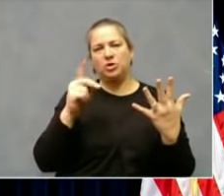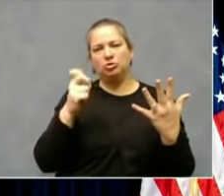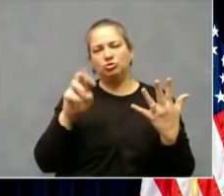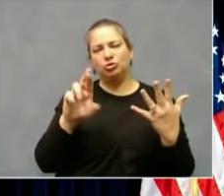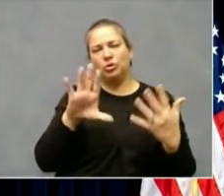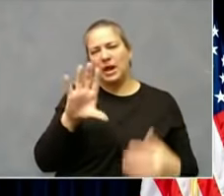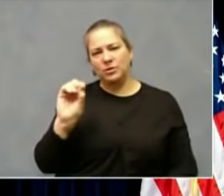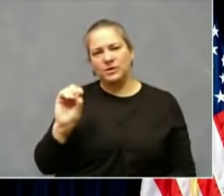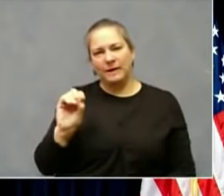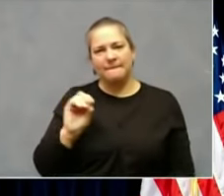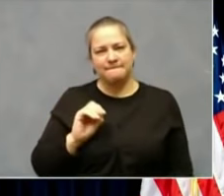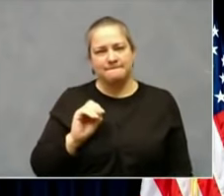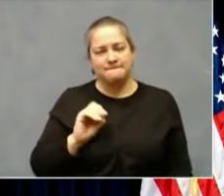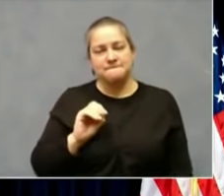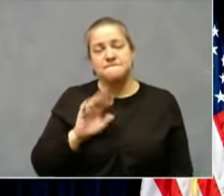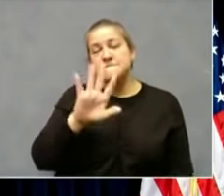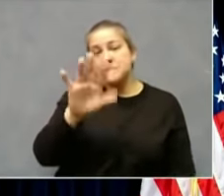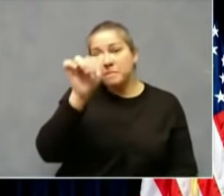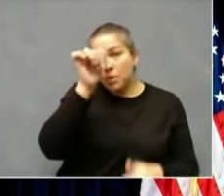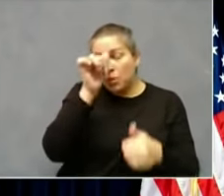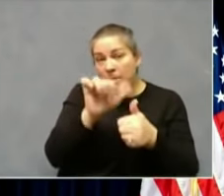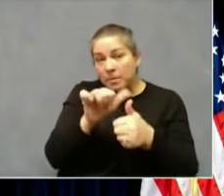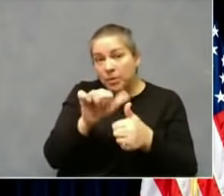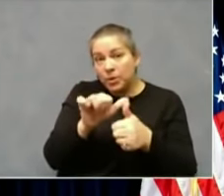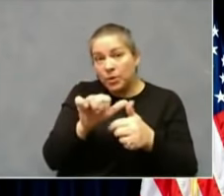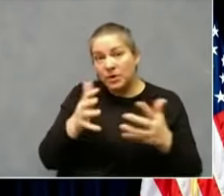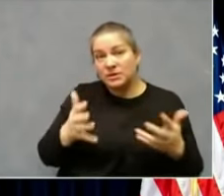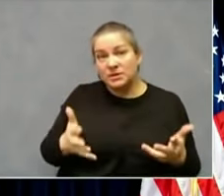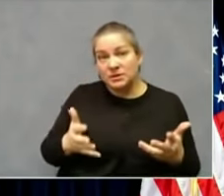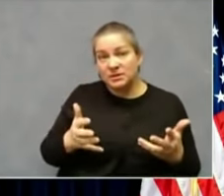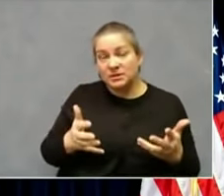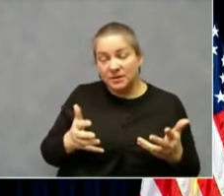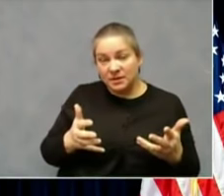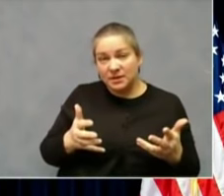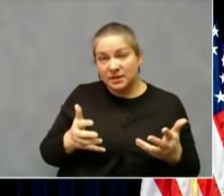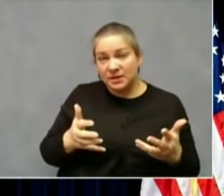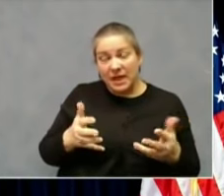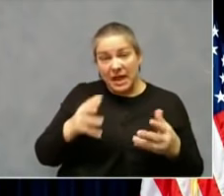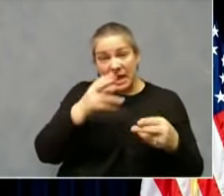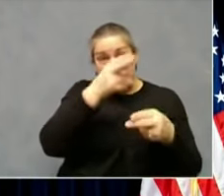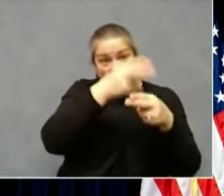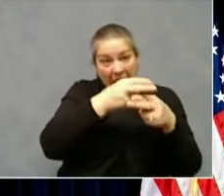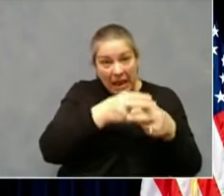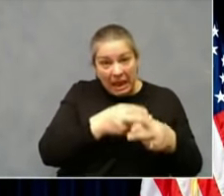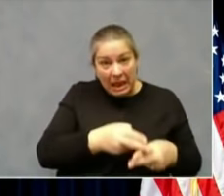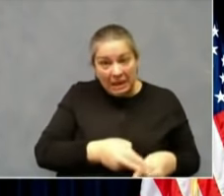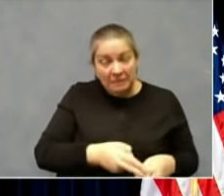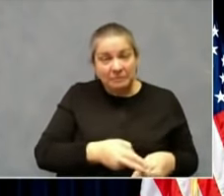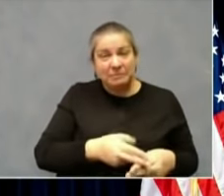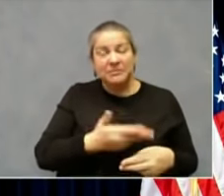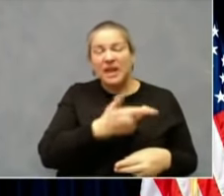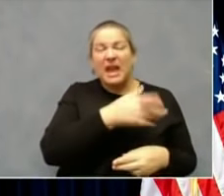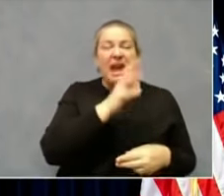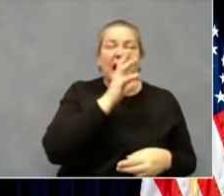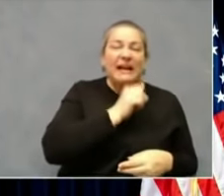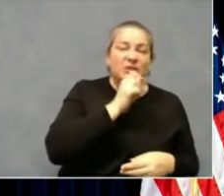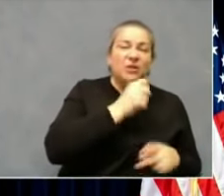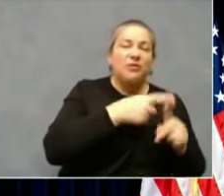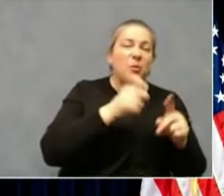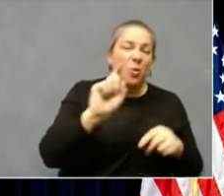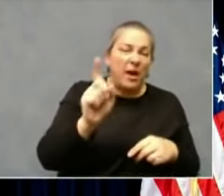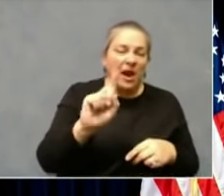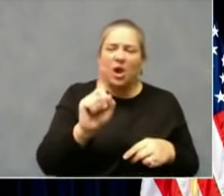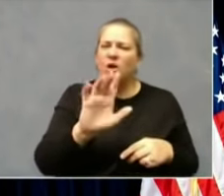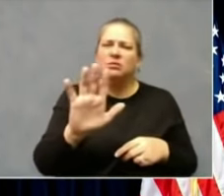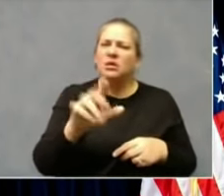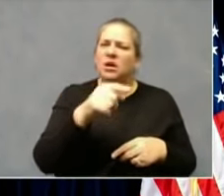Let's remember that those just aren't names and ages. Those are people we care about and love. So